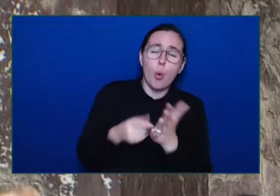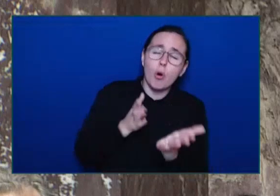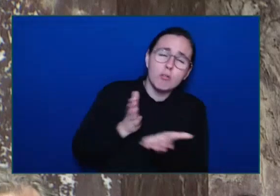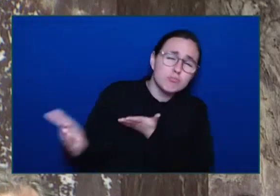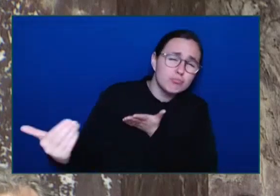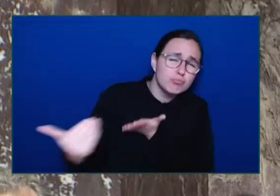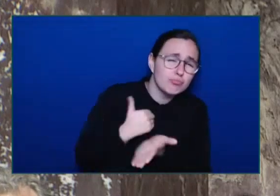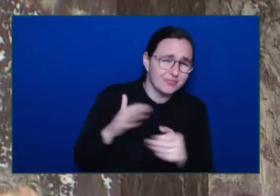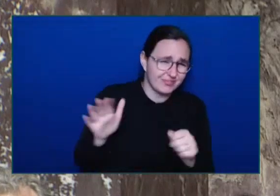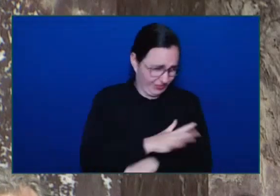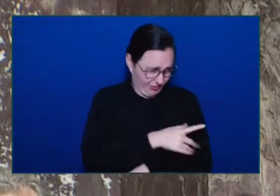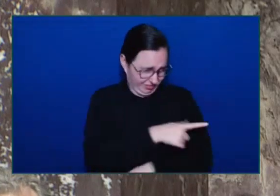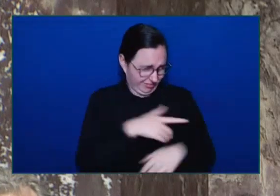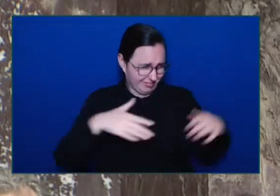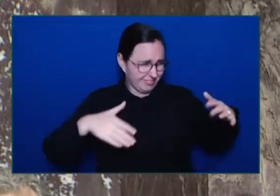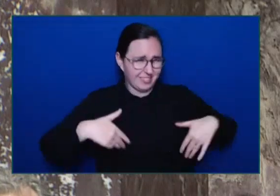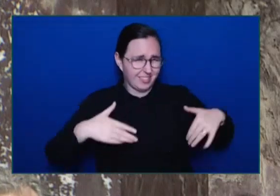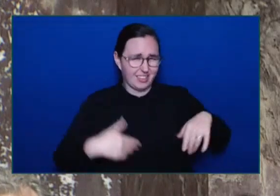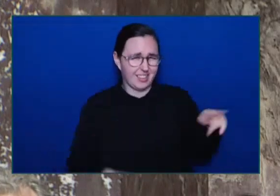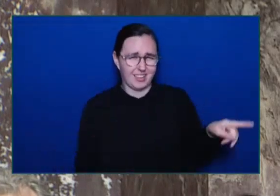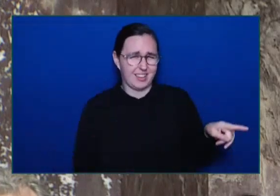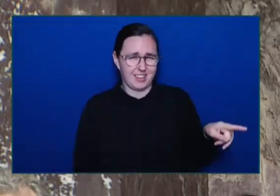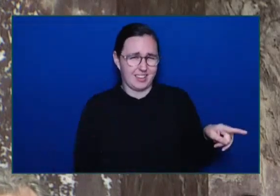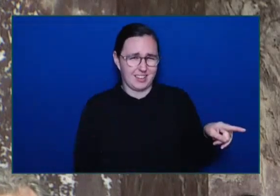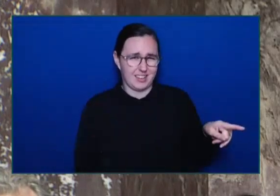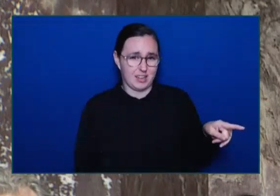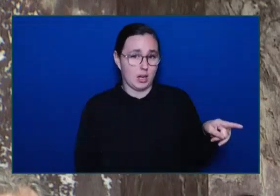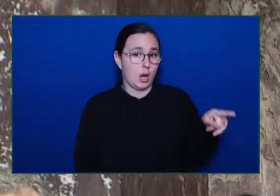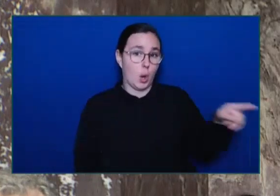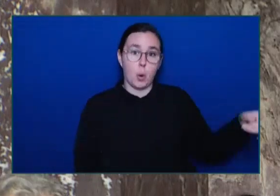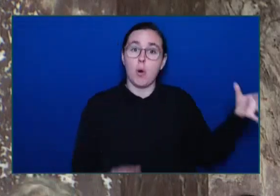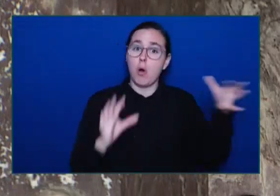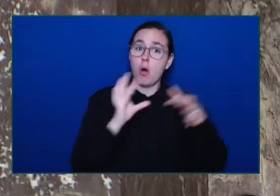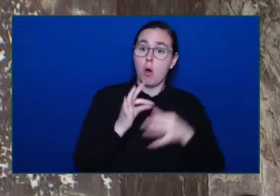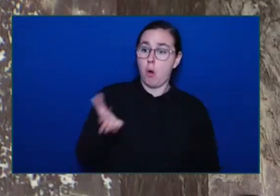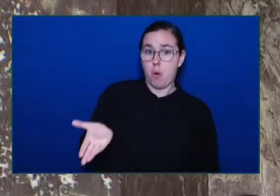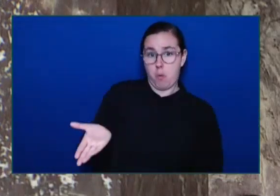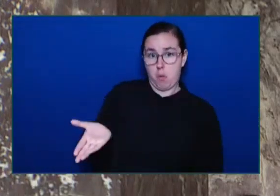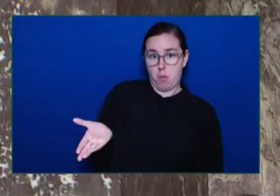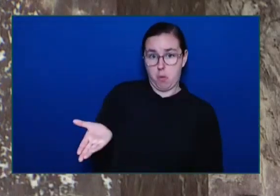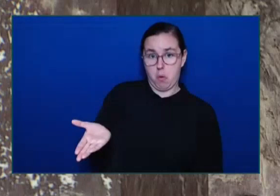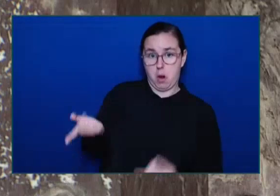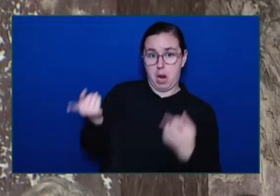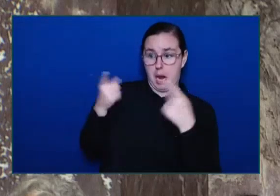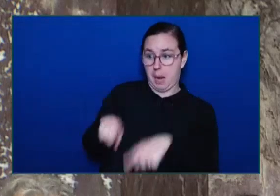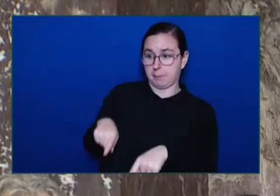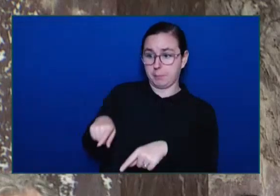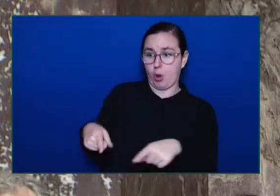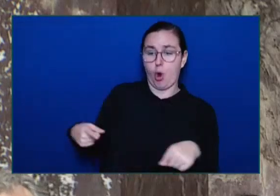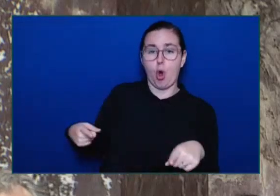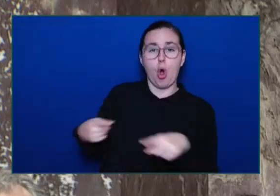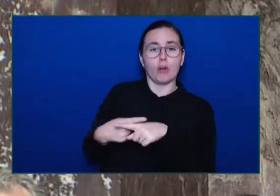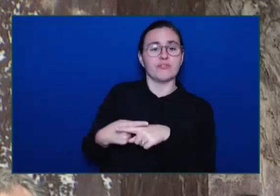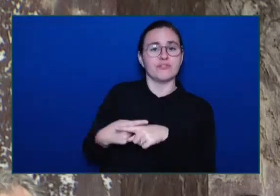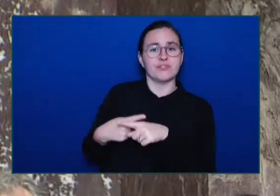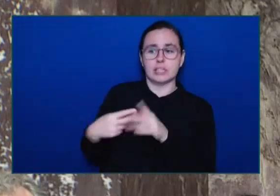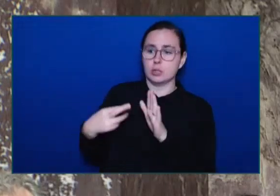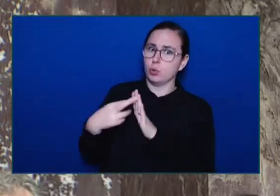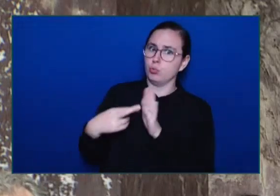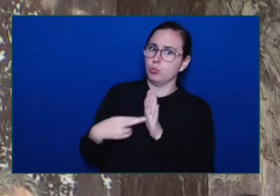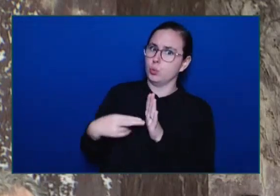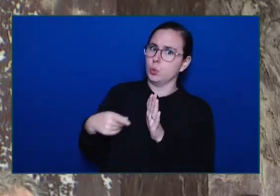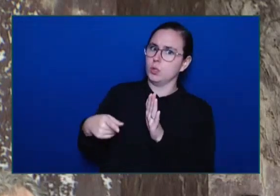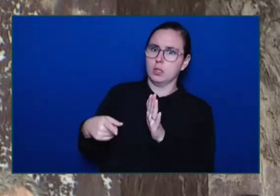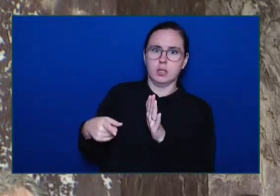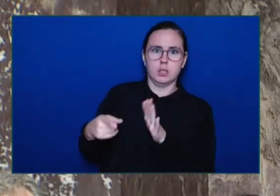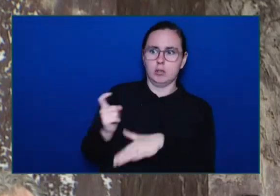Mismanagement When it came to breaking The conflict of interest rules In BC Housing And We agree with the members It's It's simply not